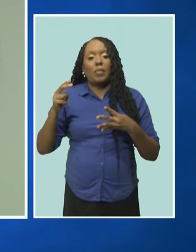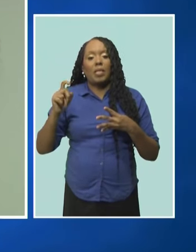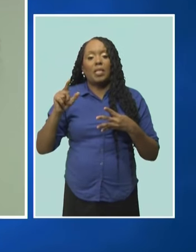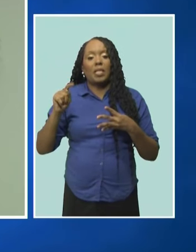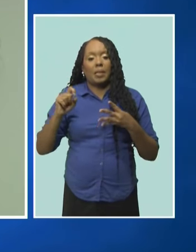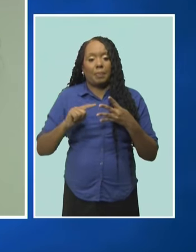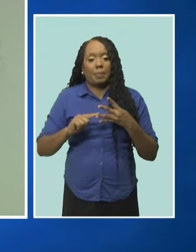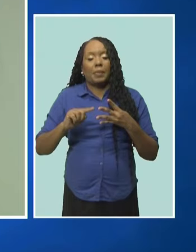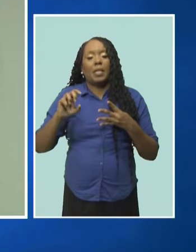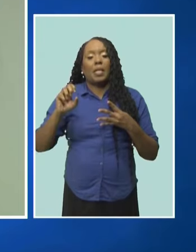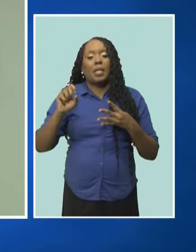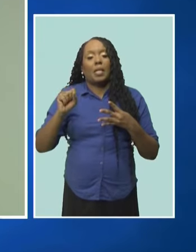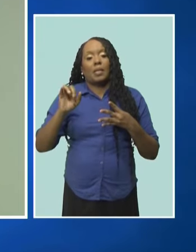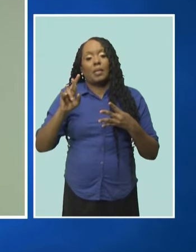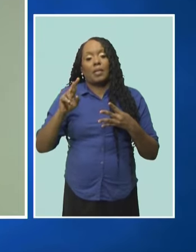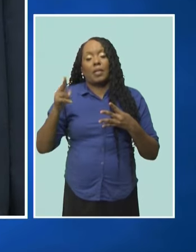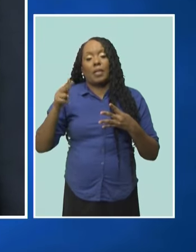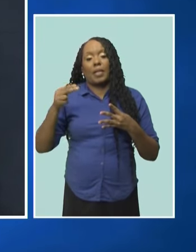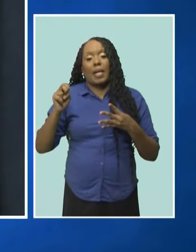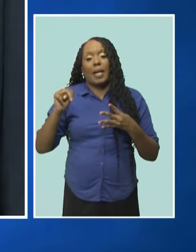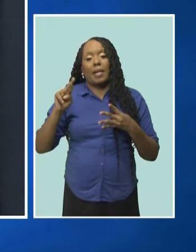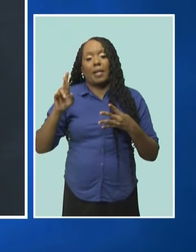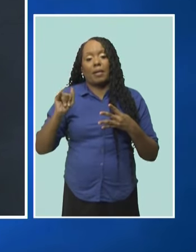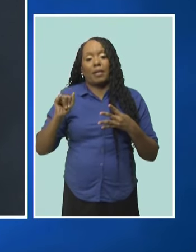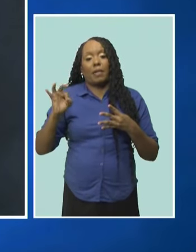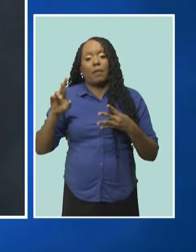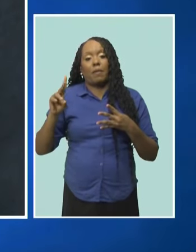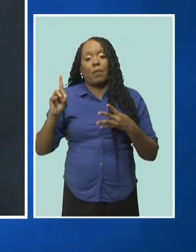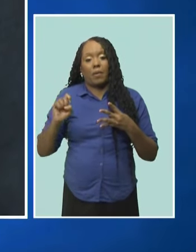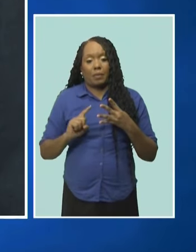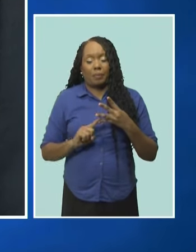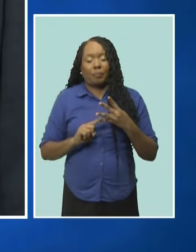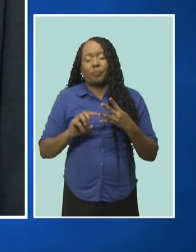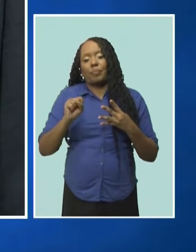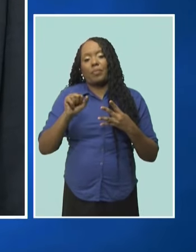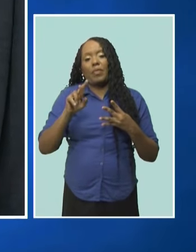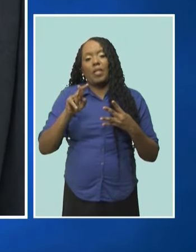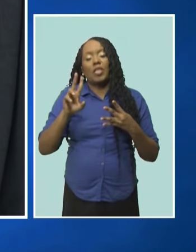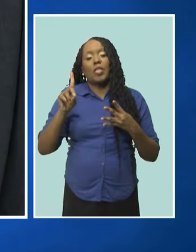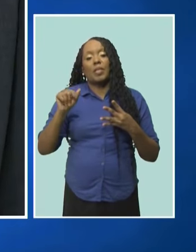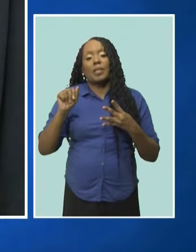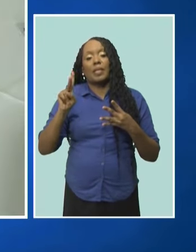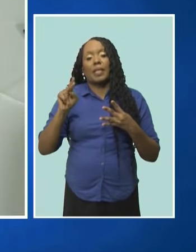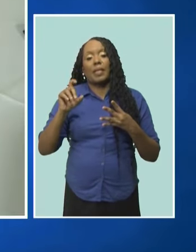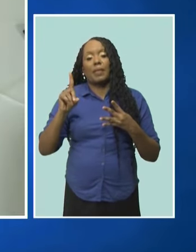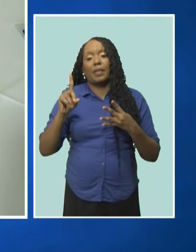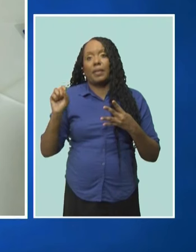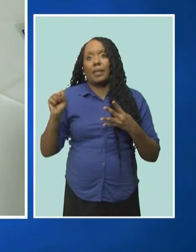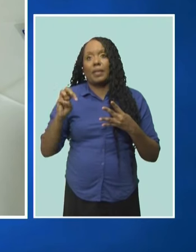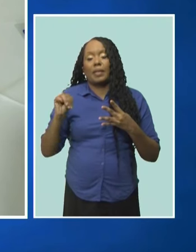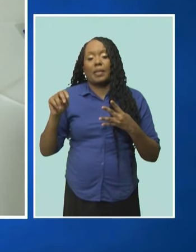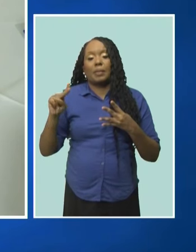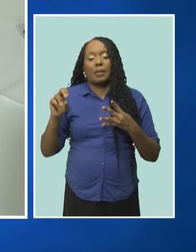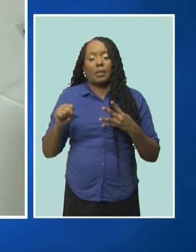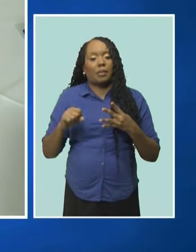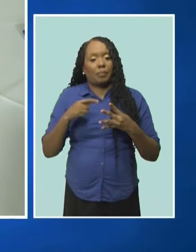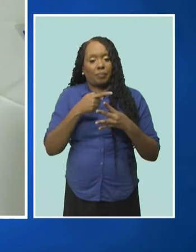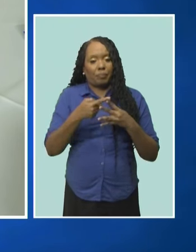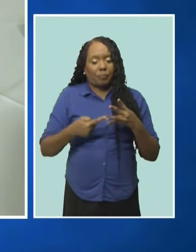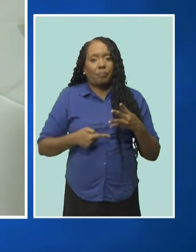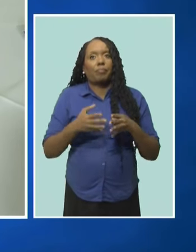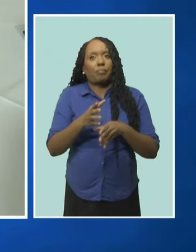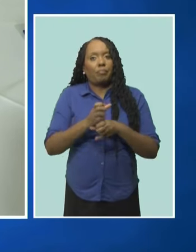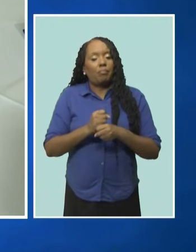former Chief Justice Sir David Simmons were presented with tokens of appreciation during a ceremony at the judges' lounge of the Supreme Court